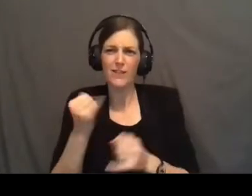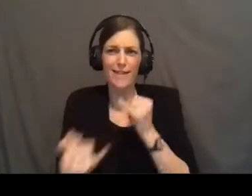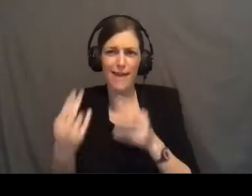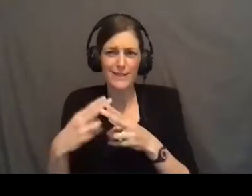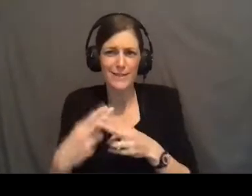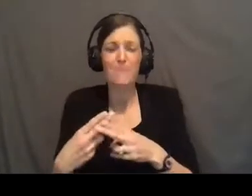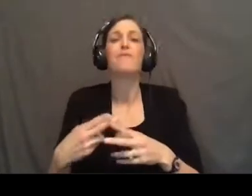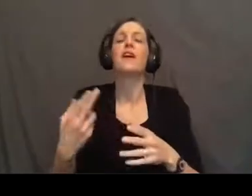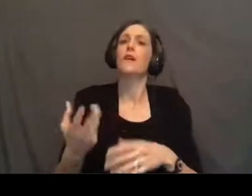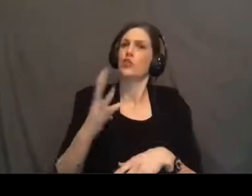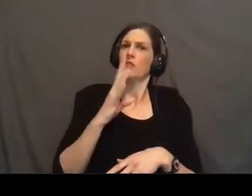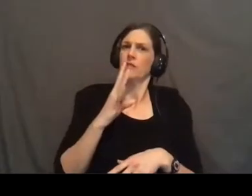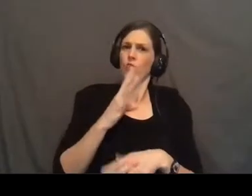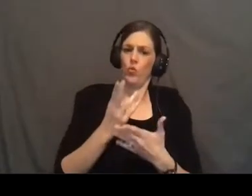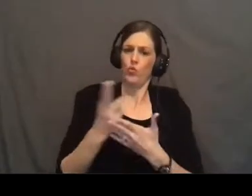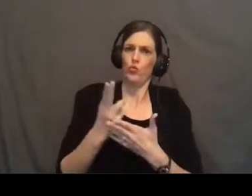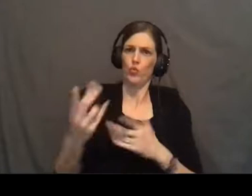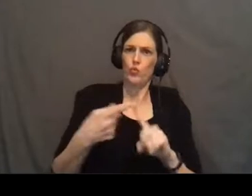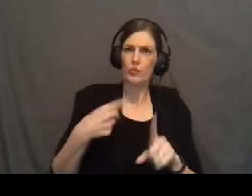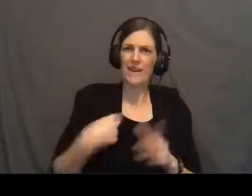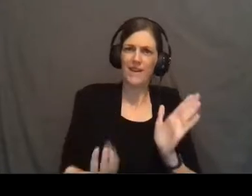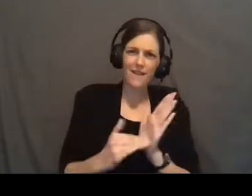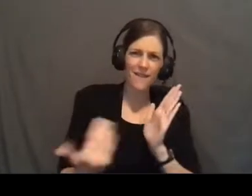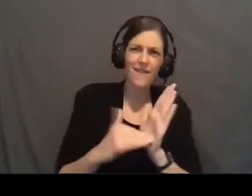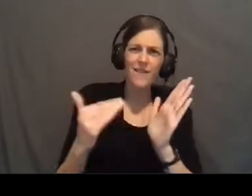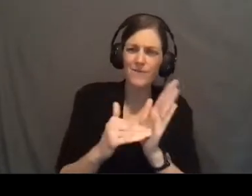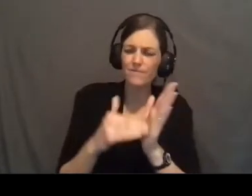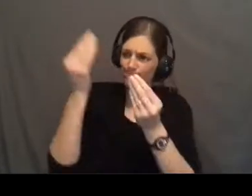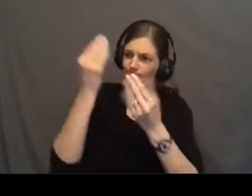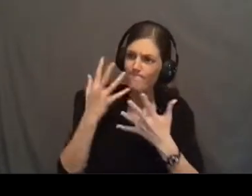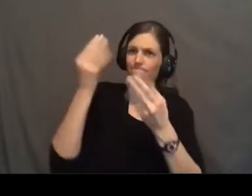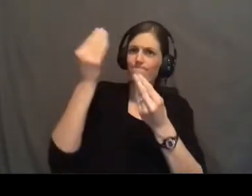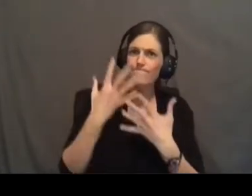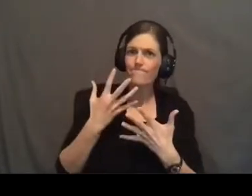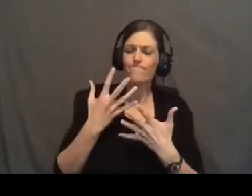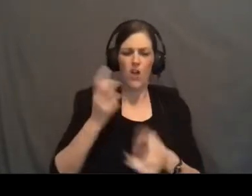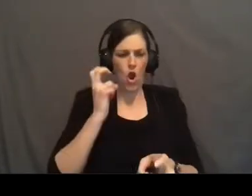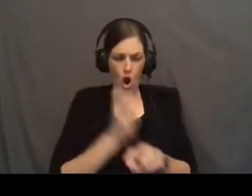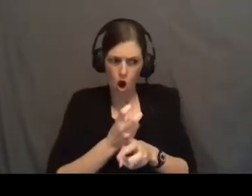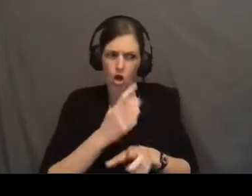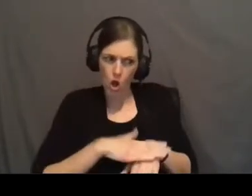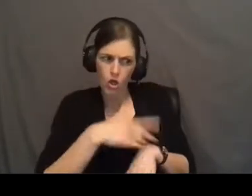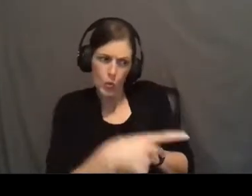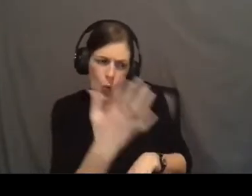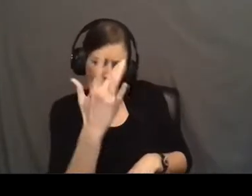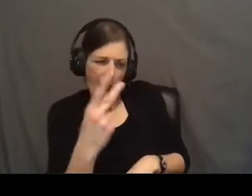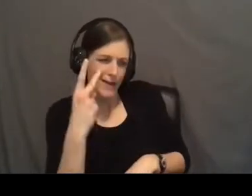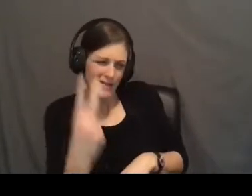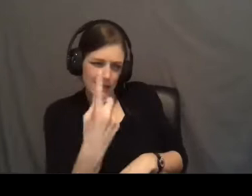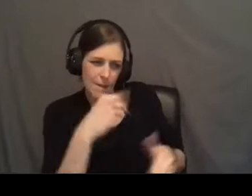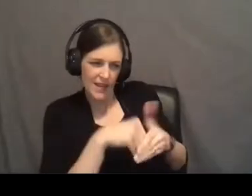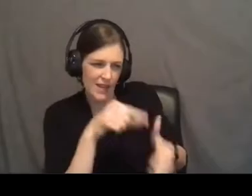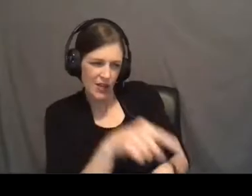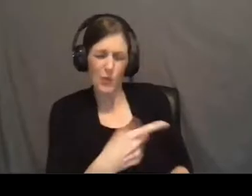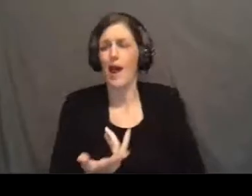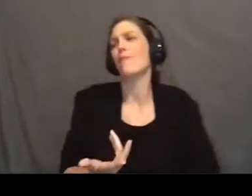over and over and over. She would constantly inform me that she was hard on me because she saw something in me, to which I